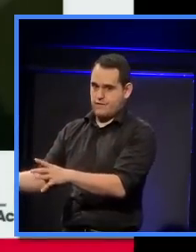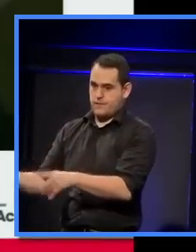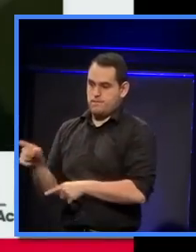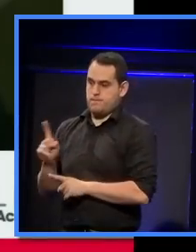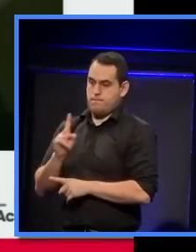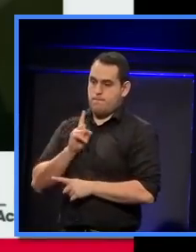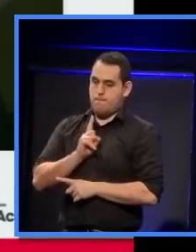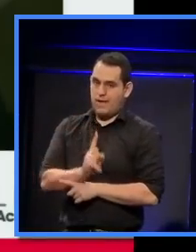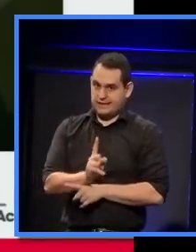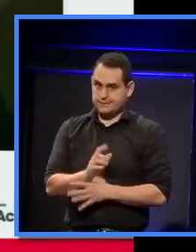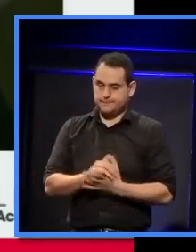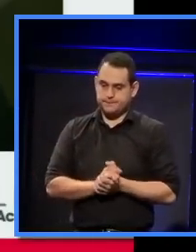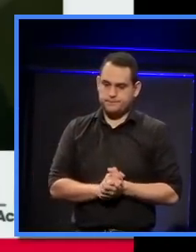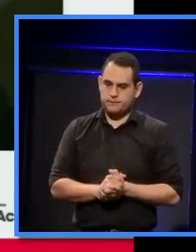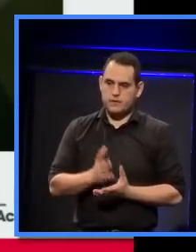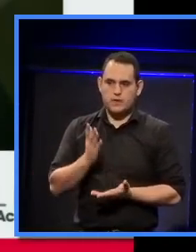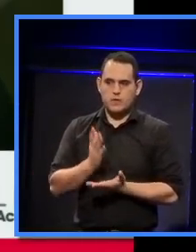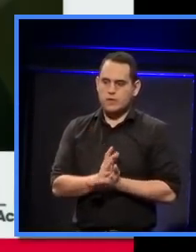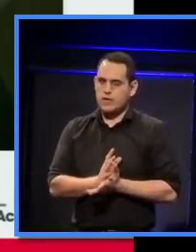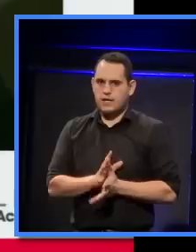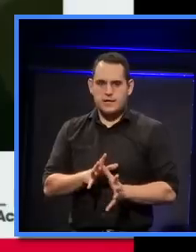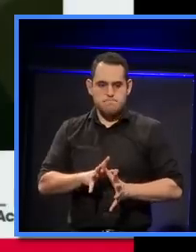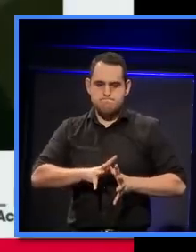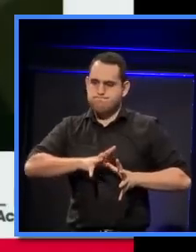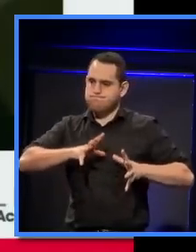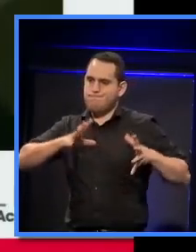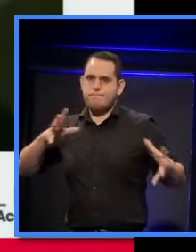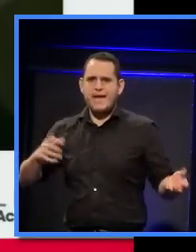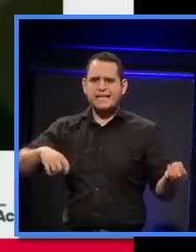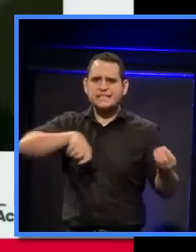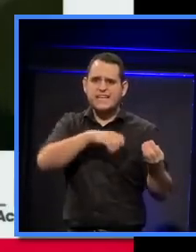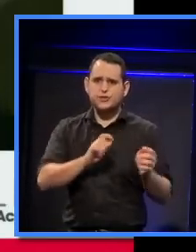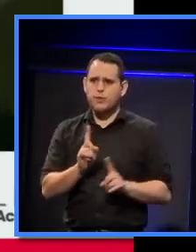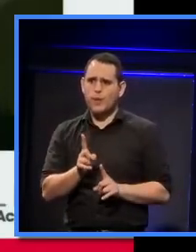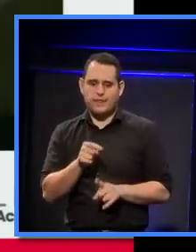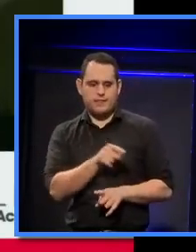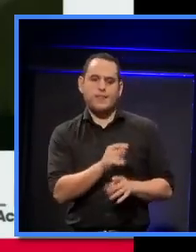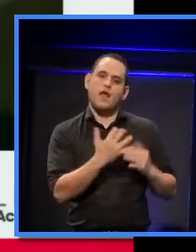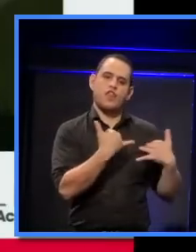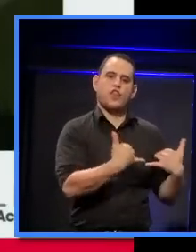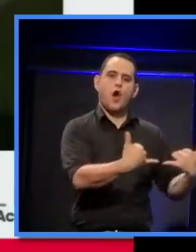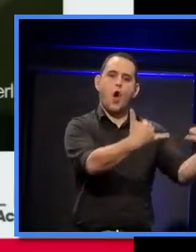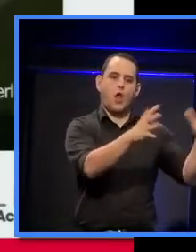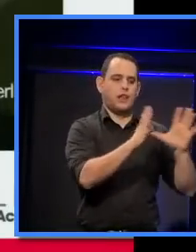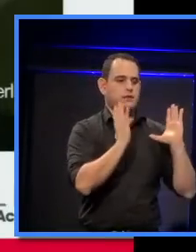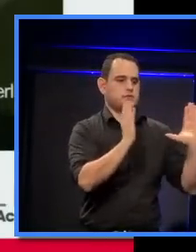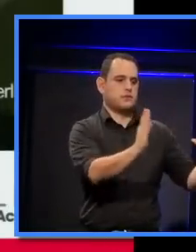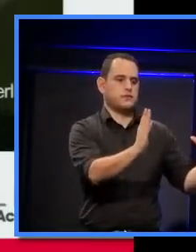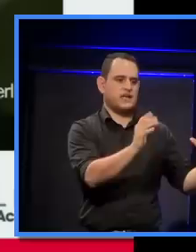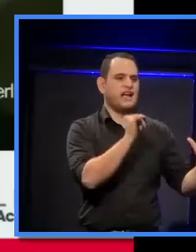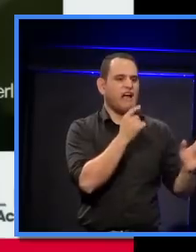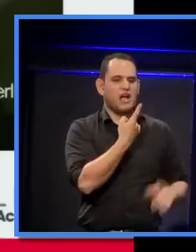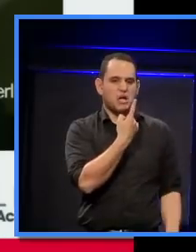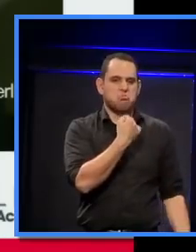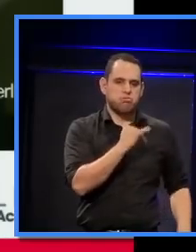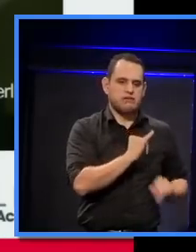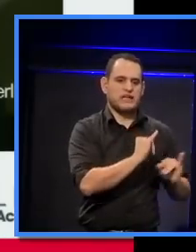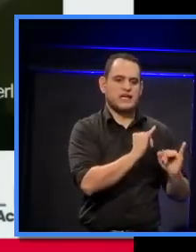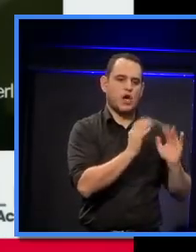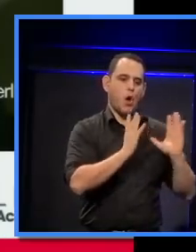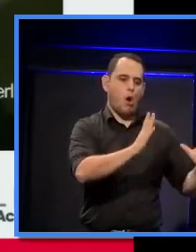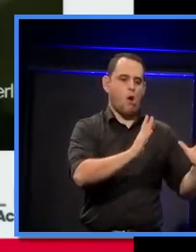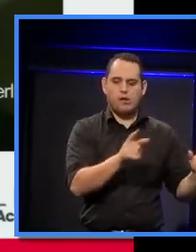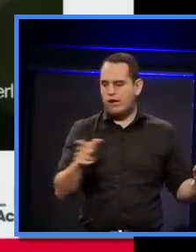But the mega instrument we play in is the concert hall. And you can imagine